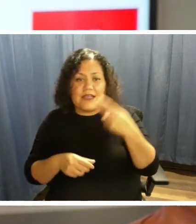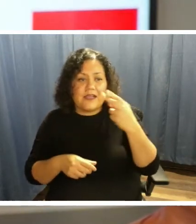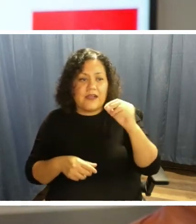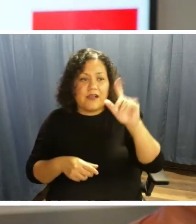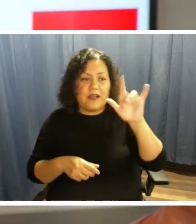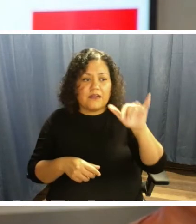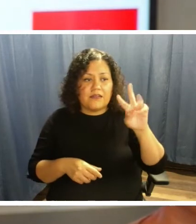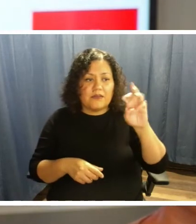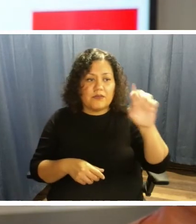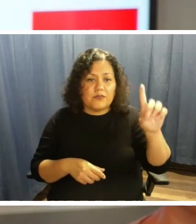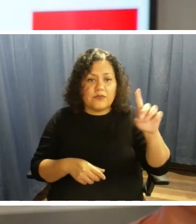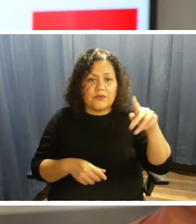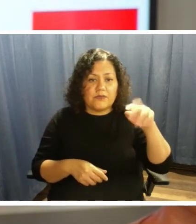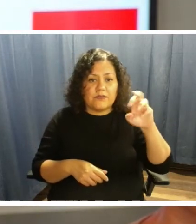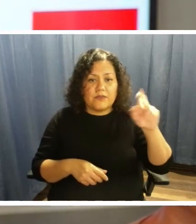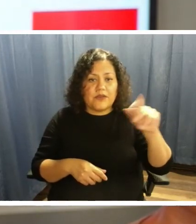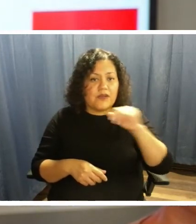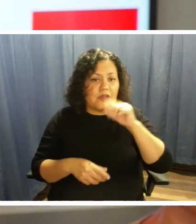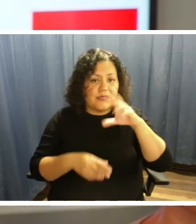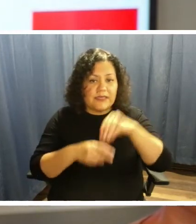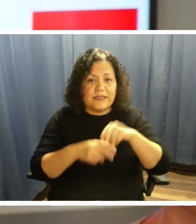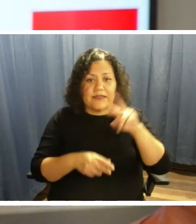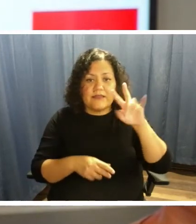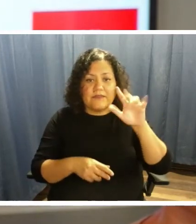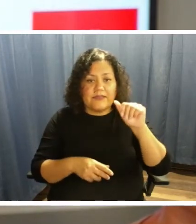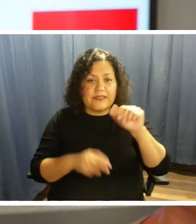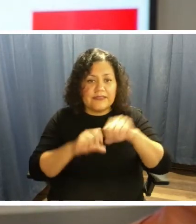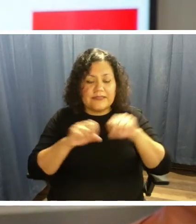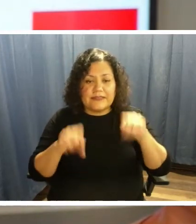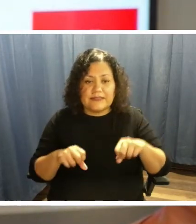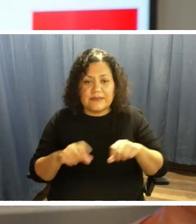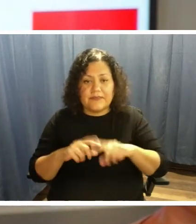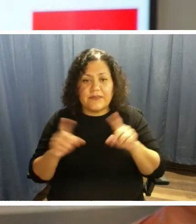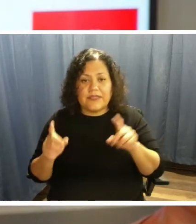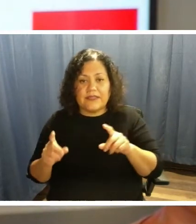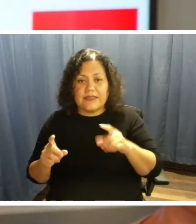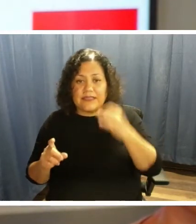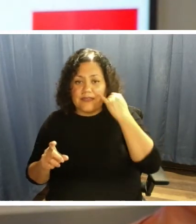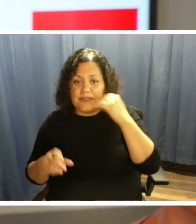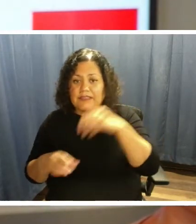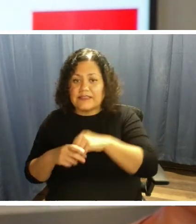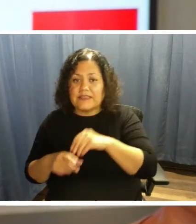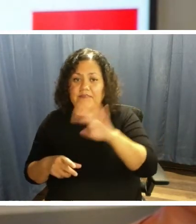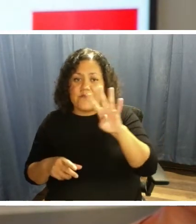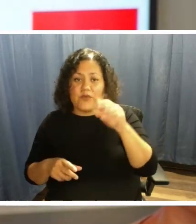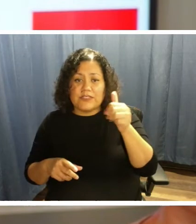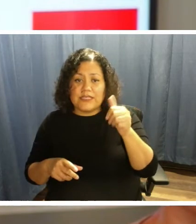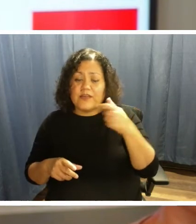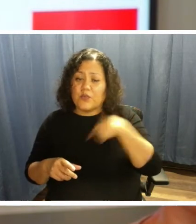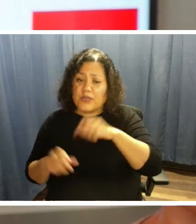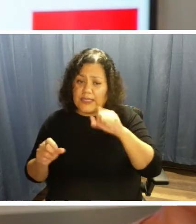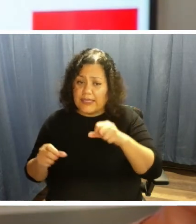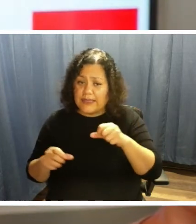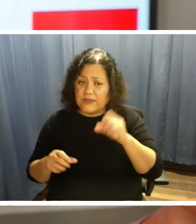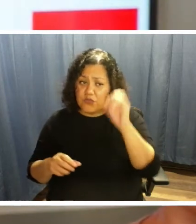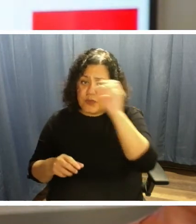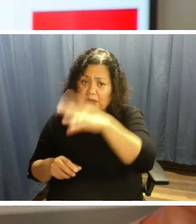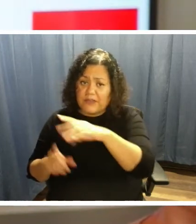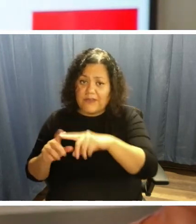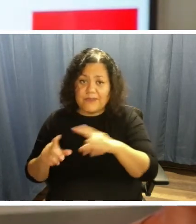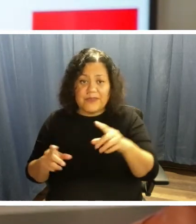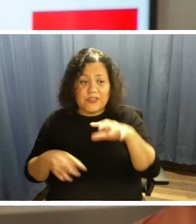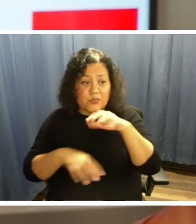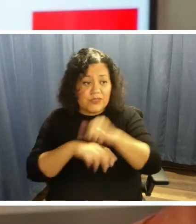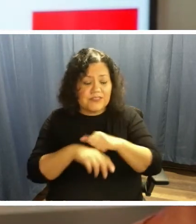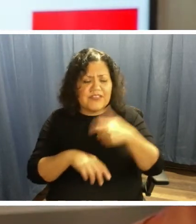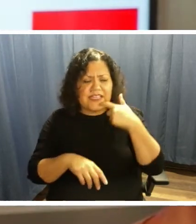there because they're not part of the VIA system. But if it is within 410, we can take you there. But the reservation agent